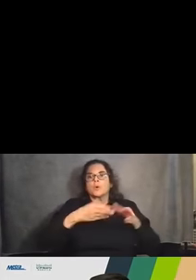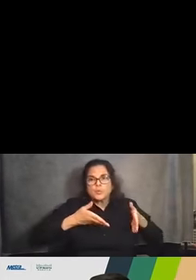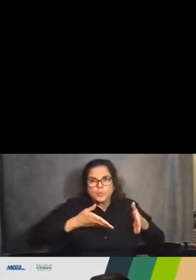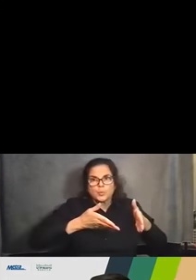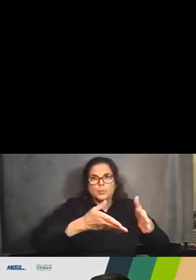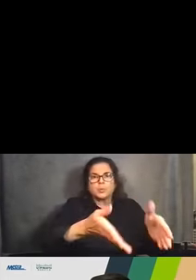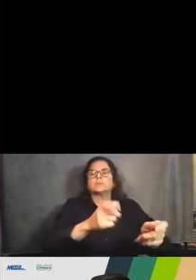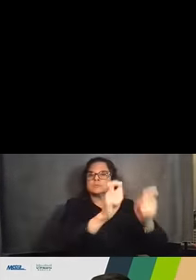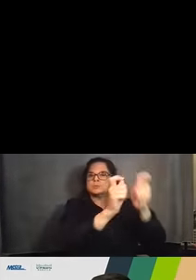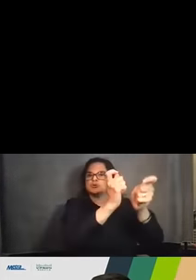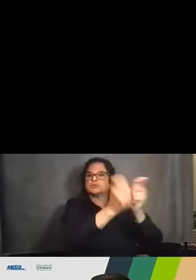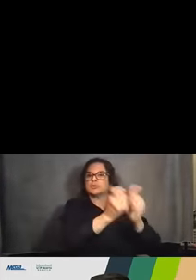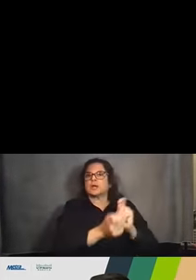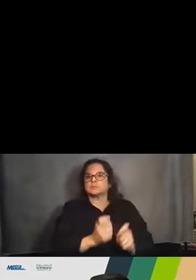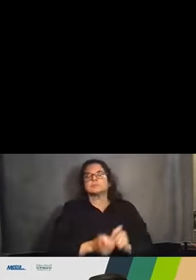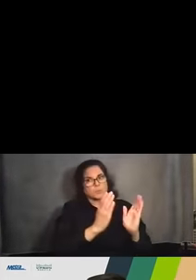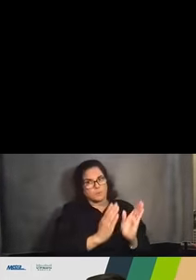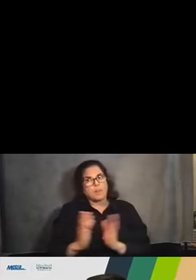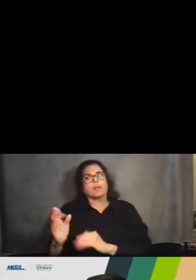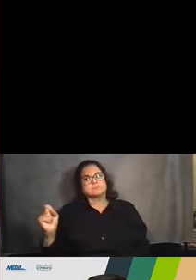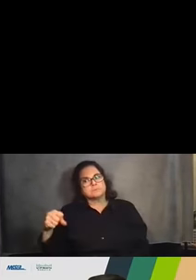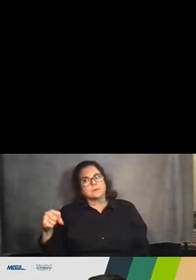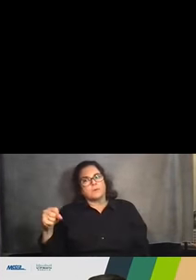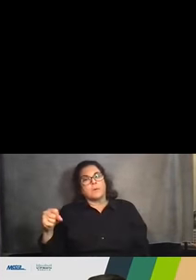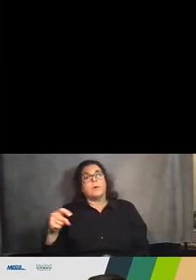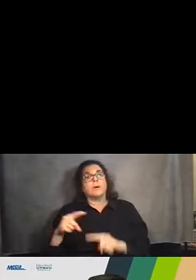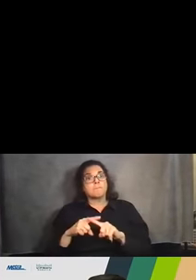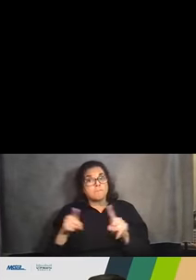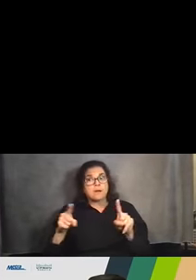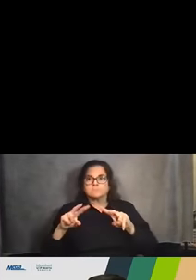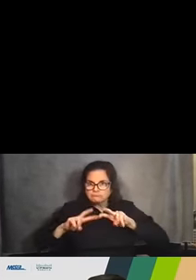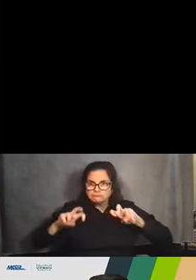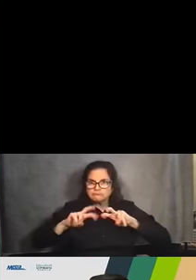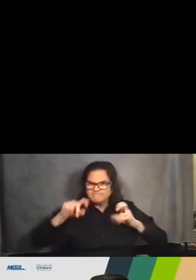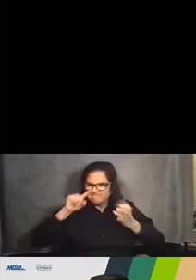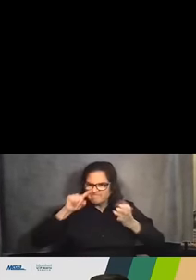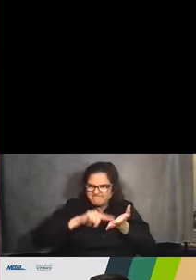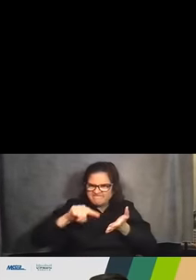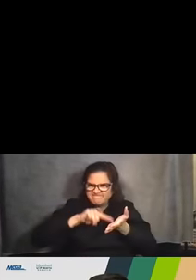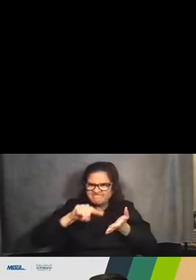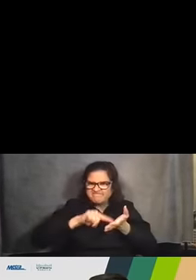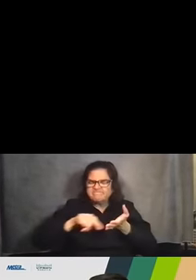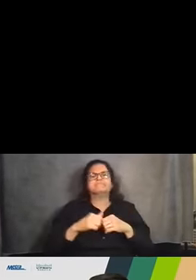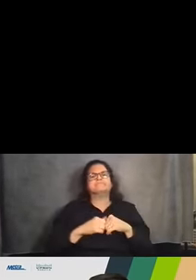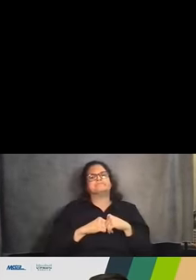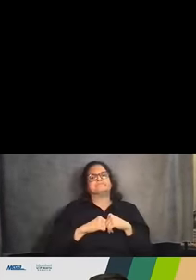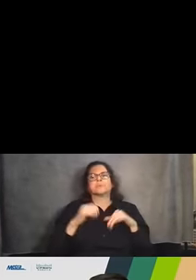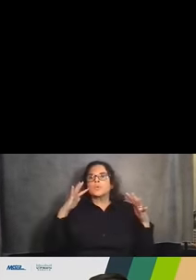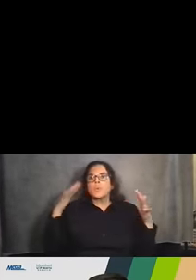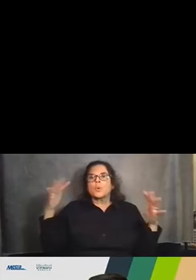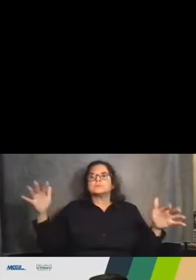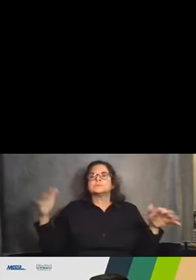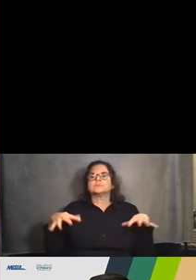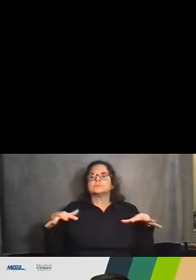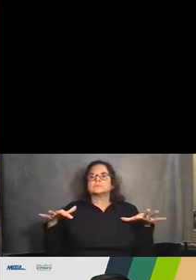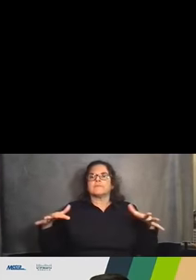being planned. So the noise and vibration analysis that we conduct is it follows the requirements and the procedures set out